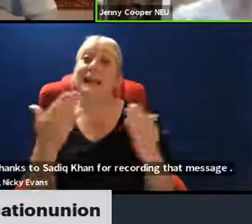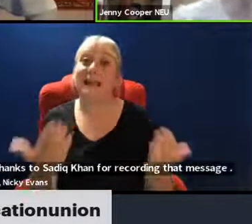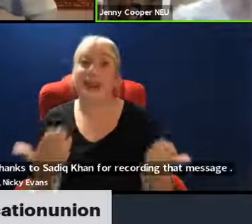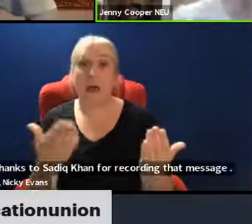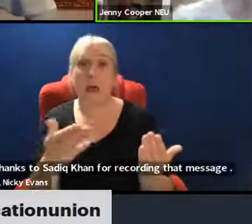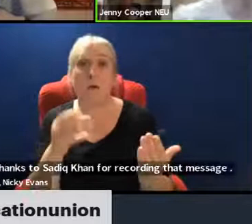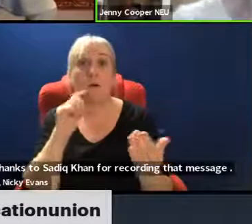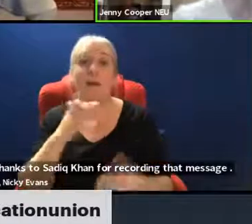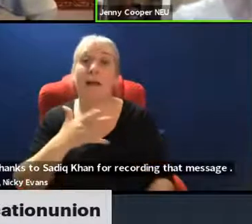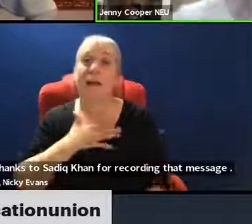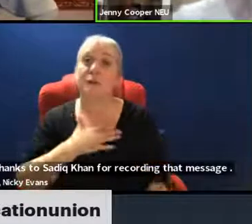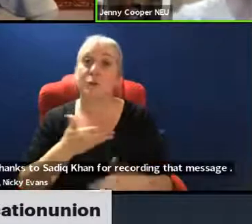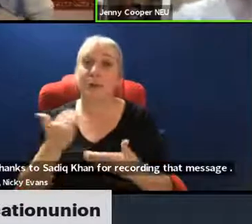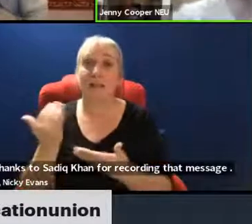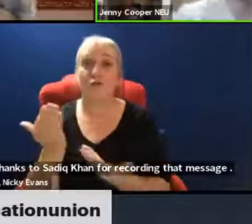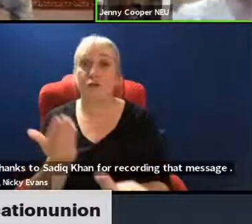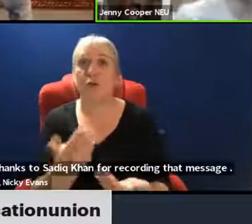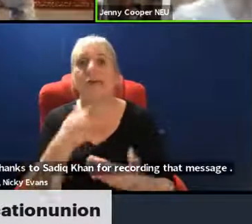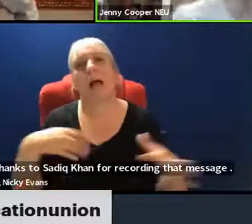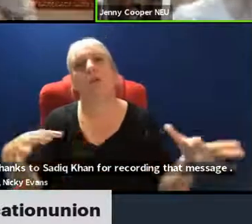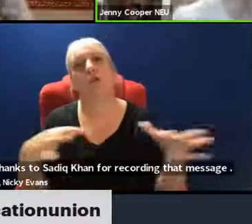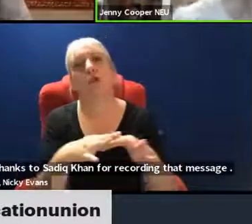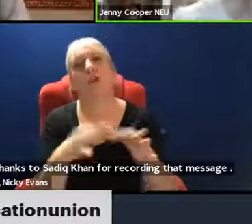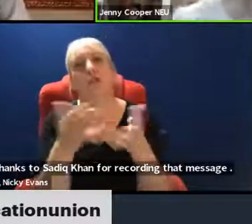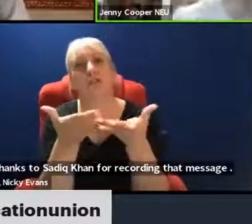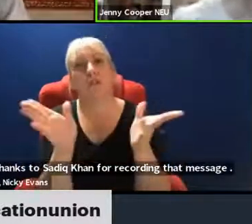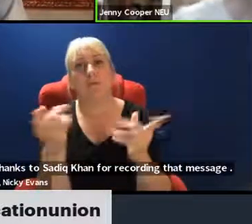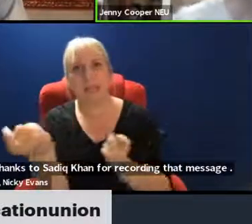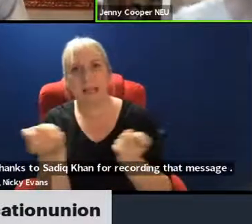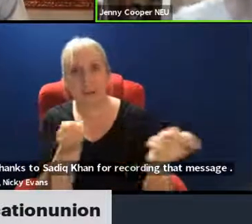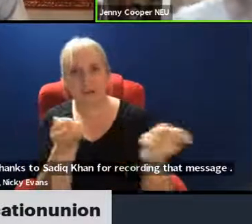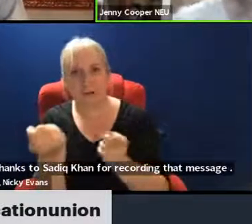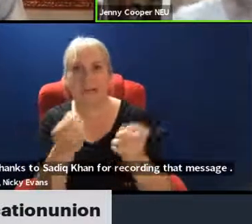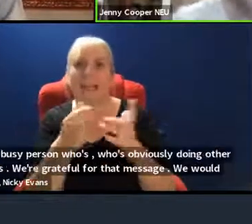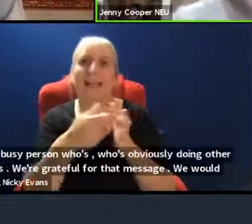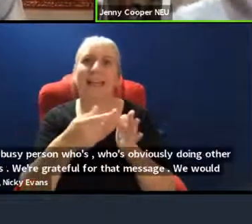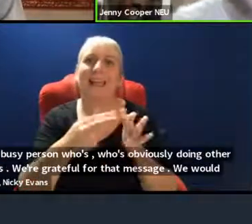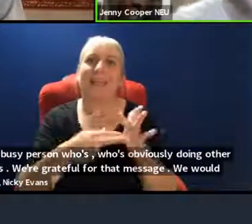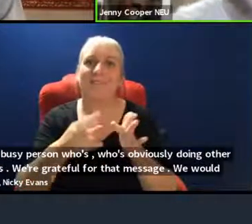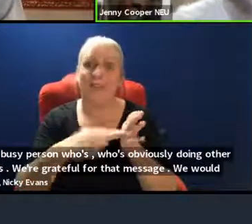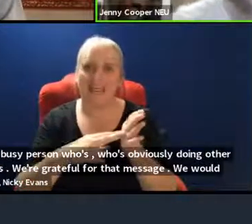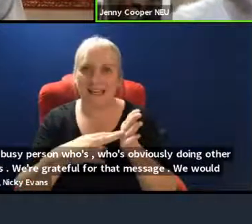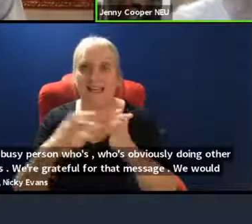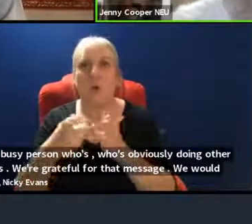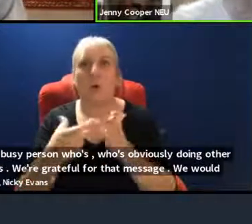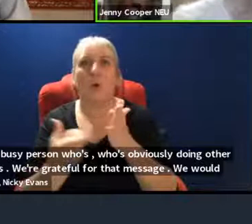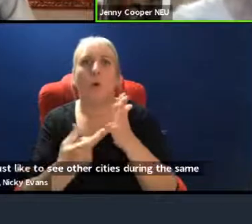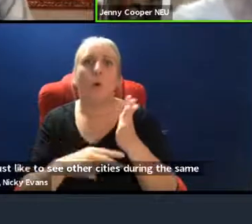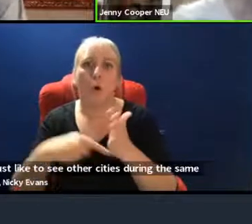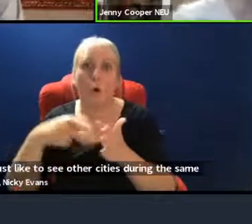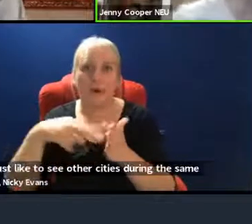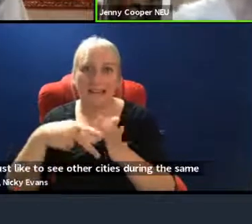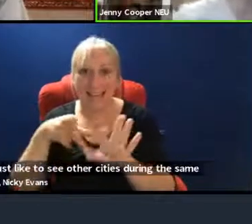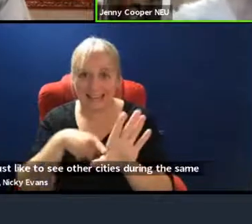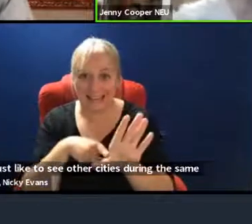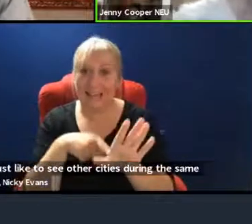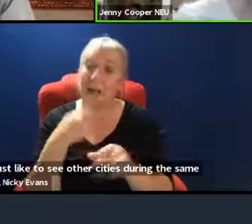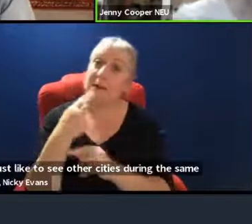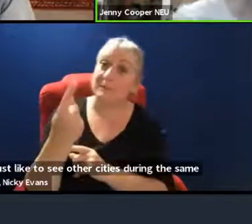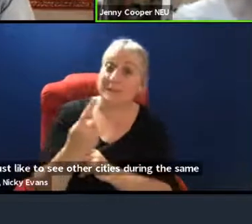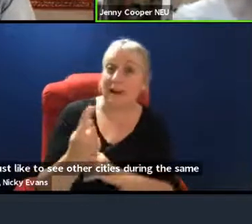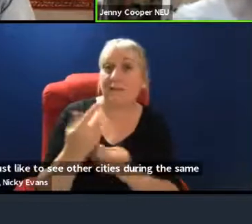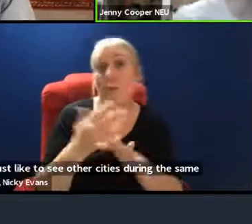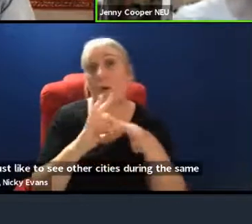introduce our Joint General Secretary of the NEU, Kevin Courtney, who, along with other trade union leaders,